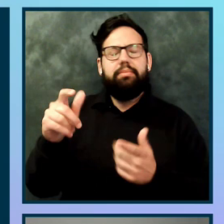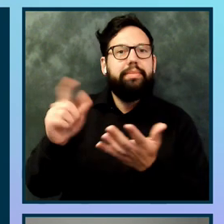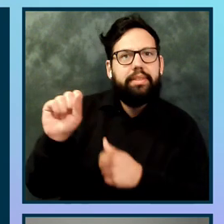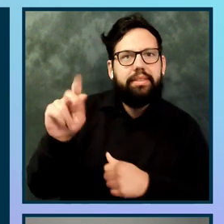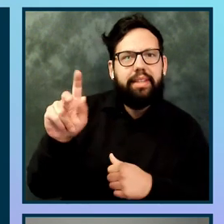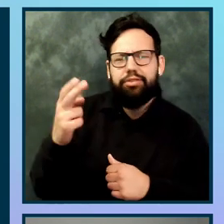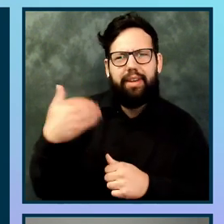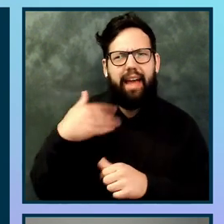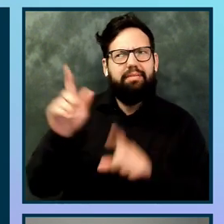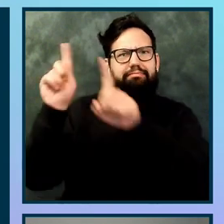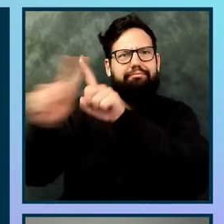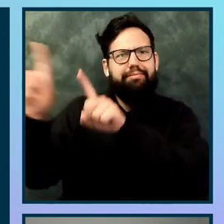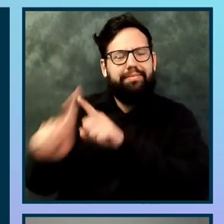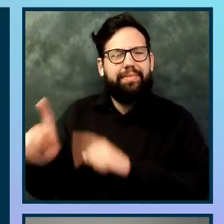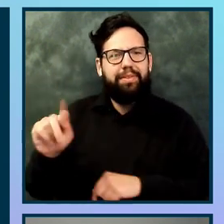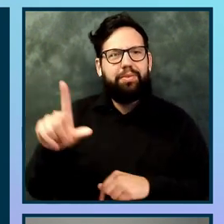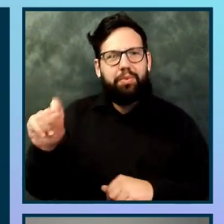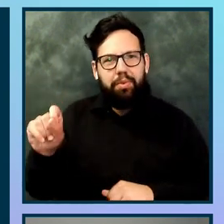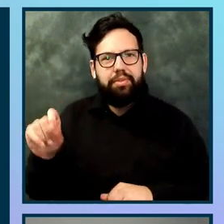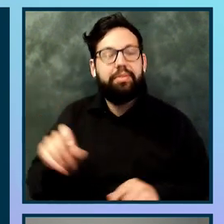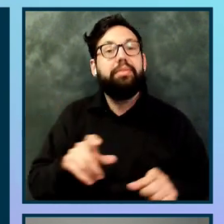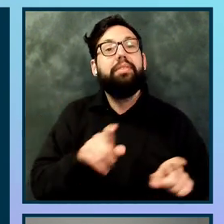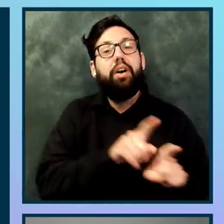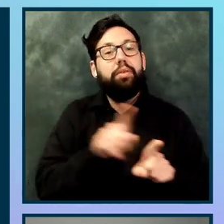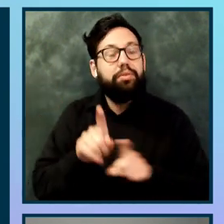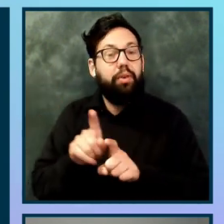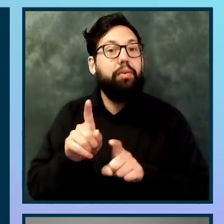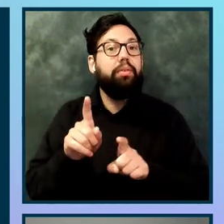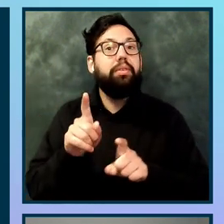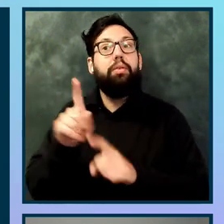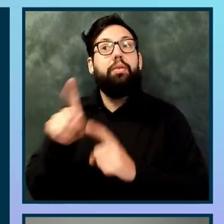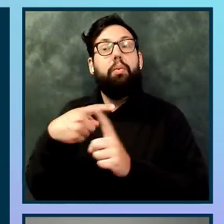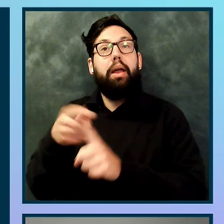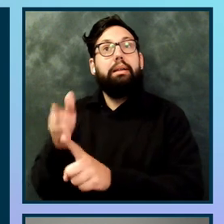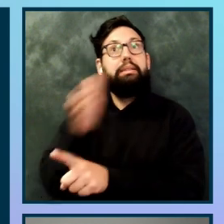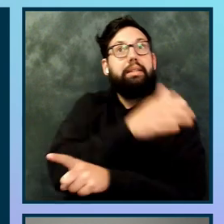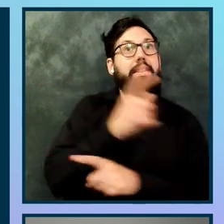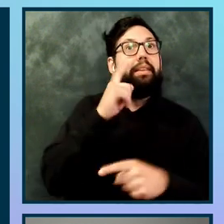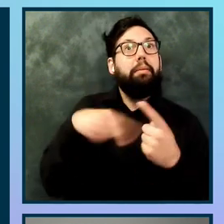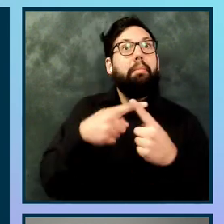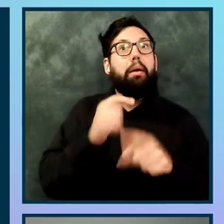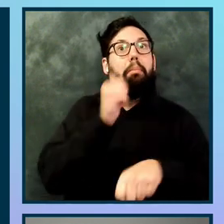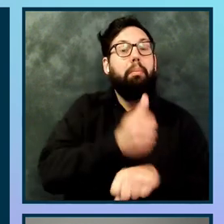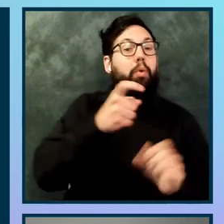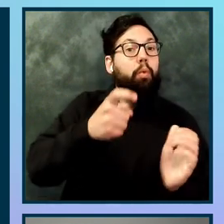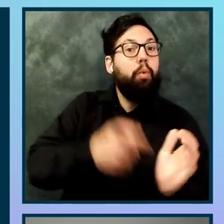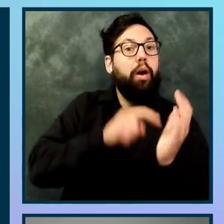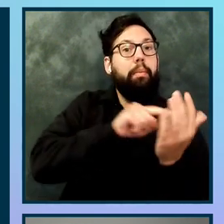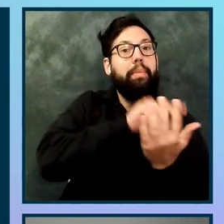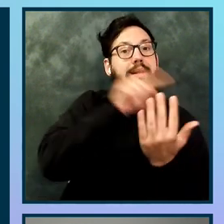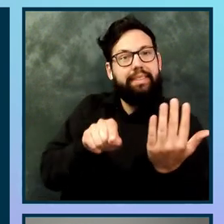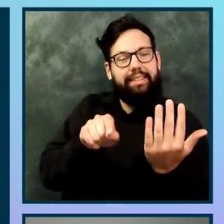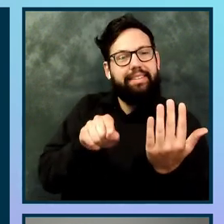And as well, the requirement phase, we need to think on a web product as accessible from the very